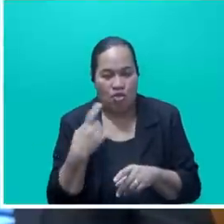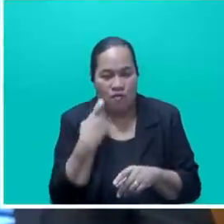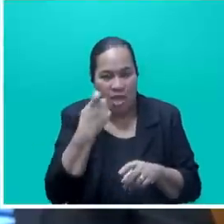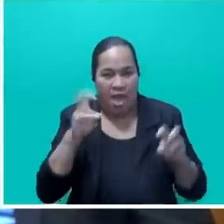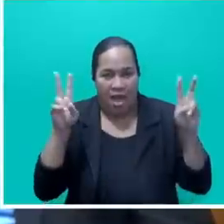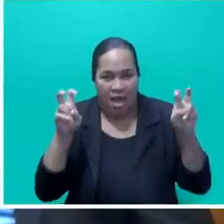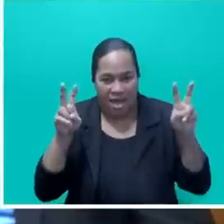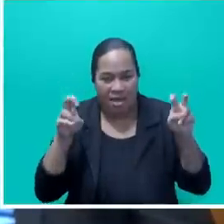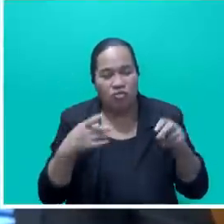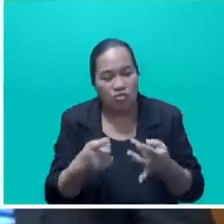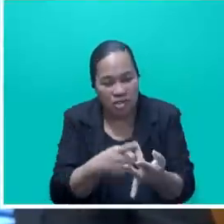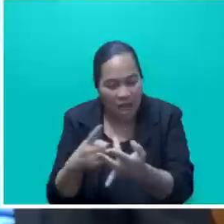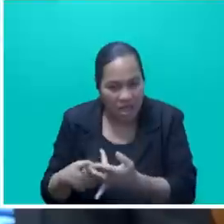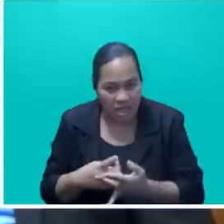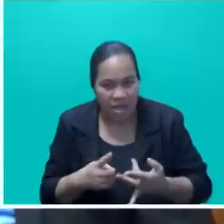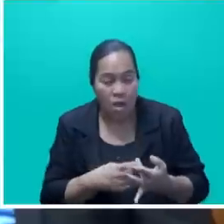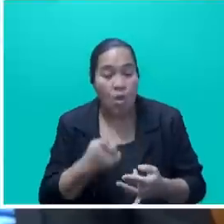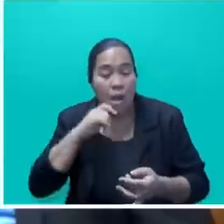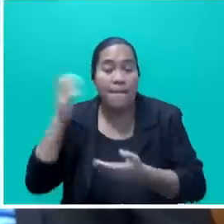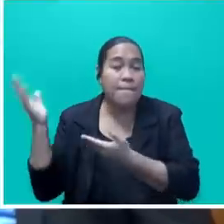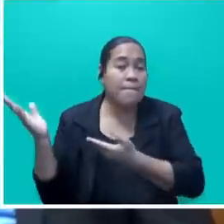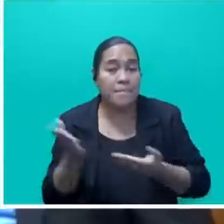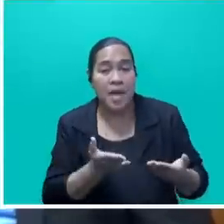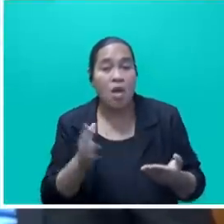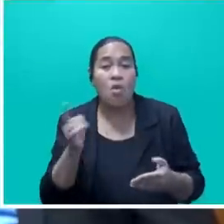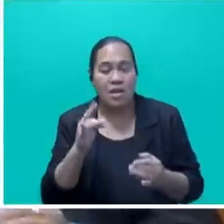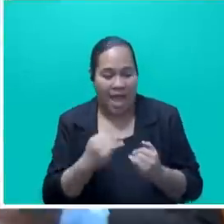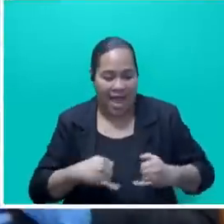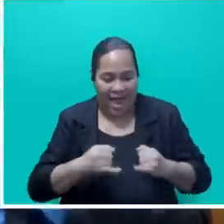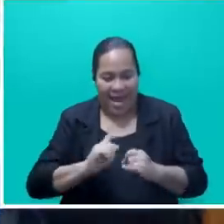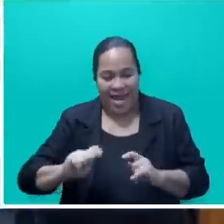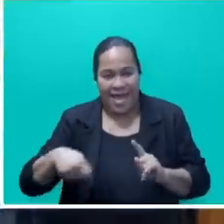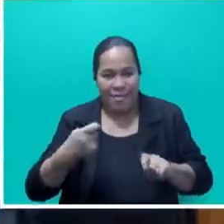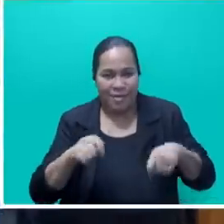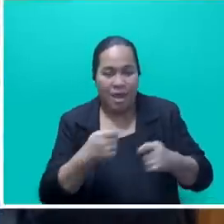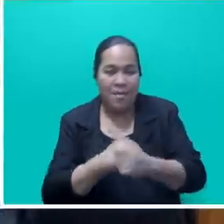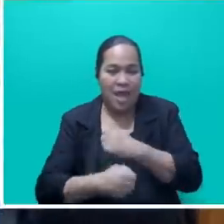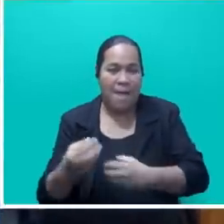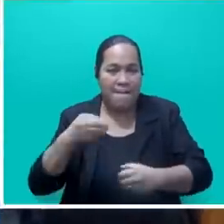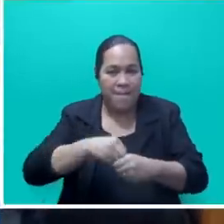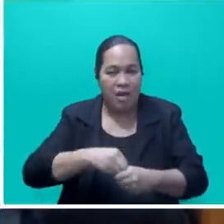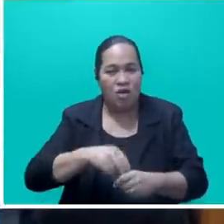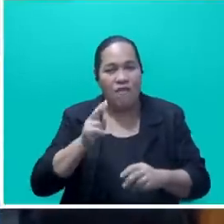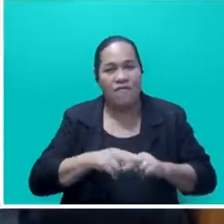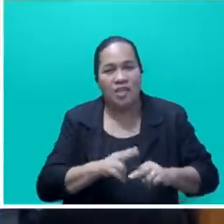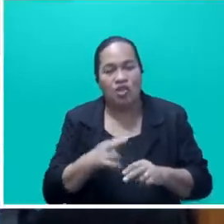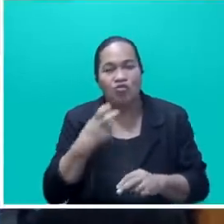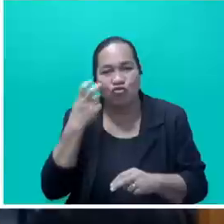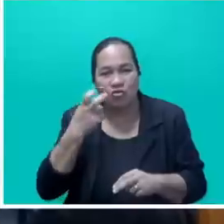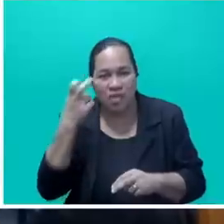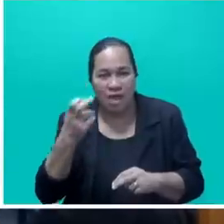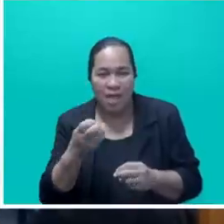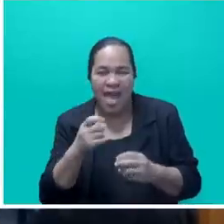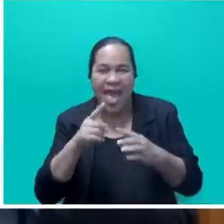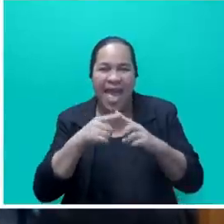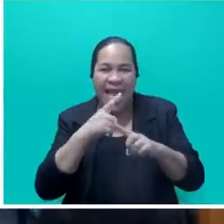We will also bring back our island neighbors to be part of the Fiji Tourism Expo, as was the case in the